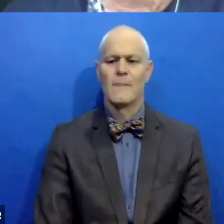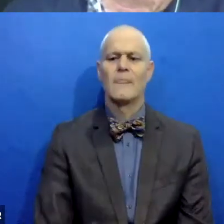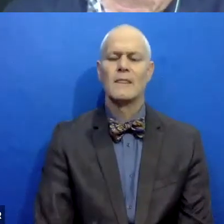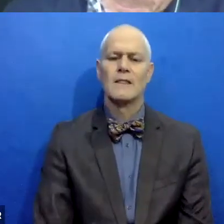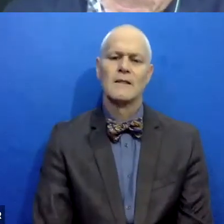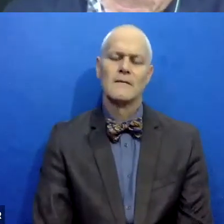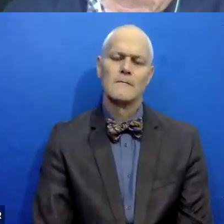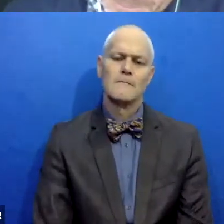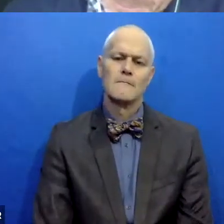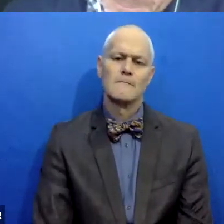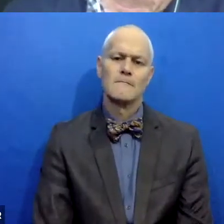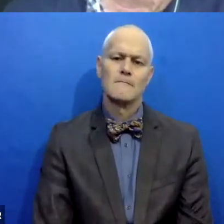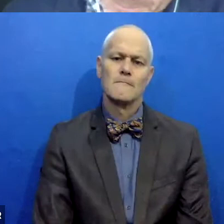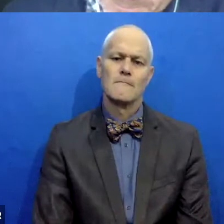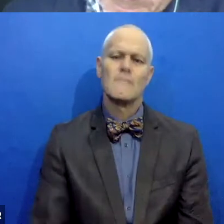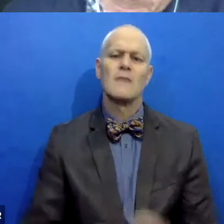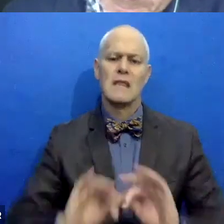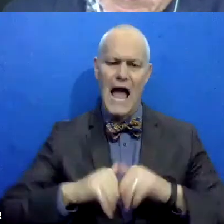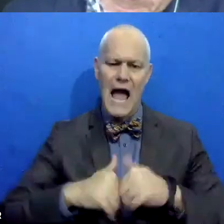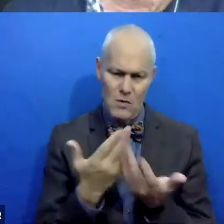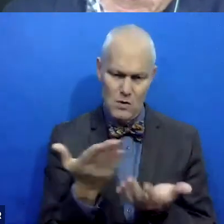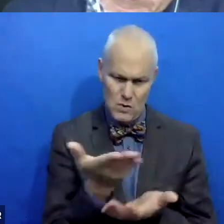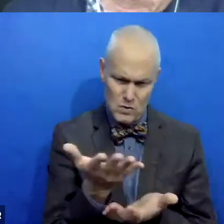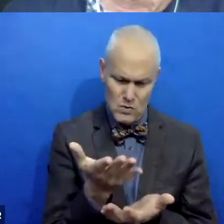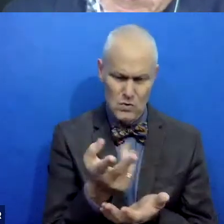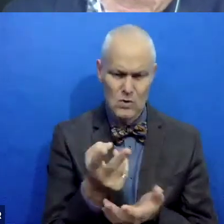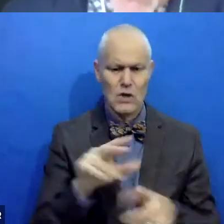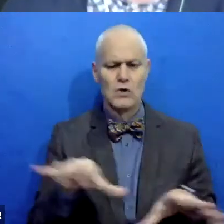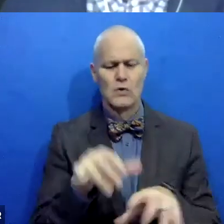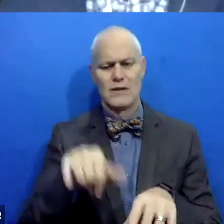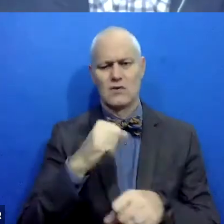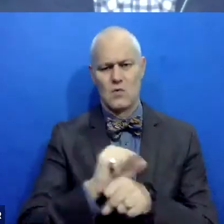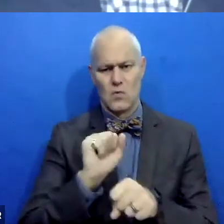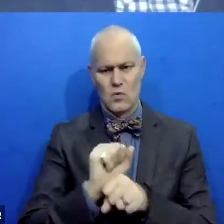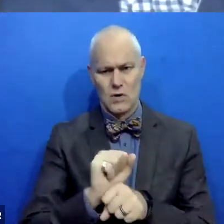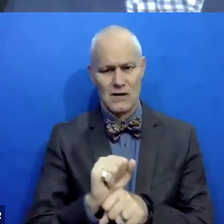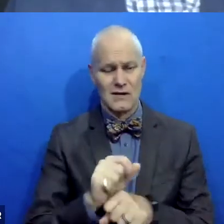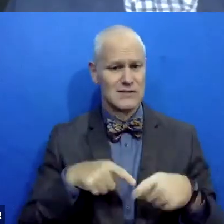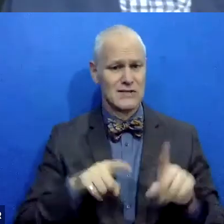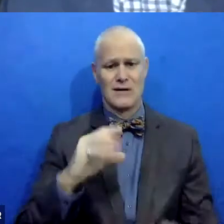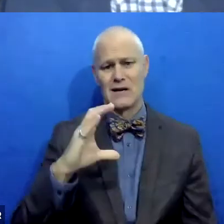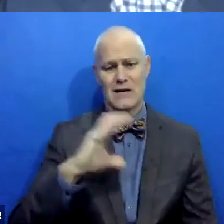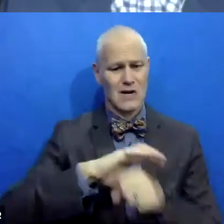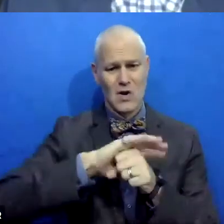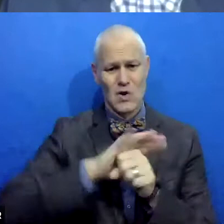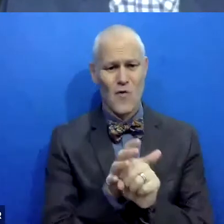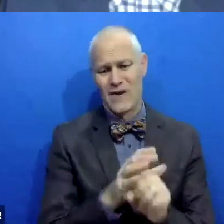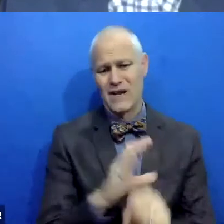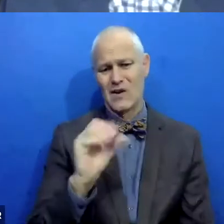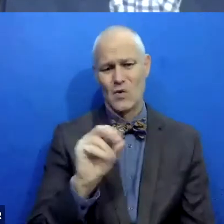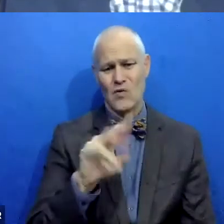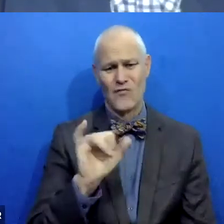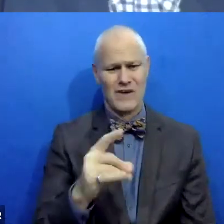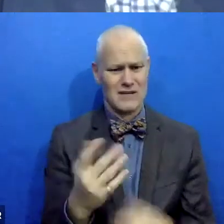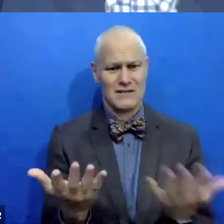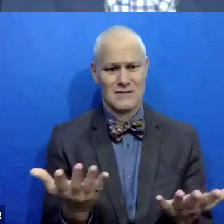are you doing this work in, uh, the time of COVID? How is it,